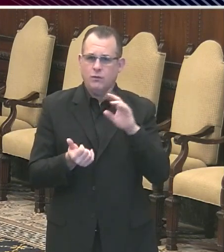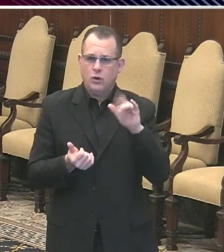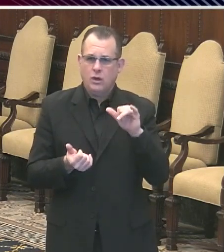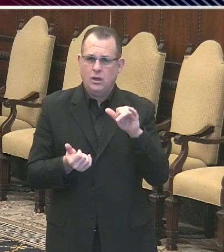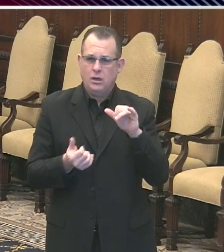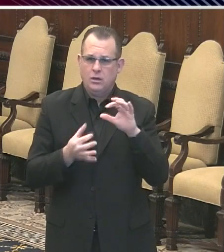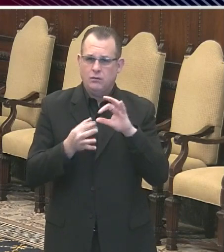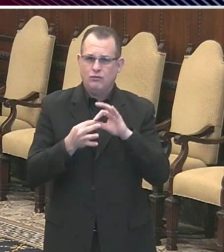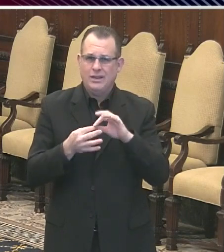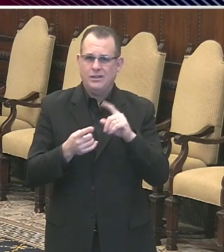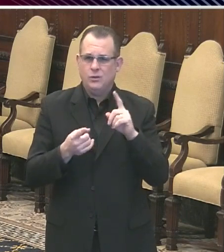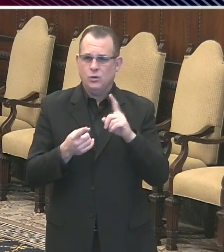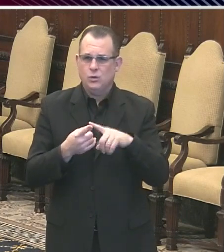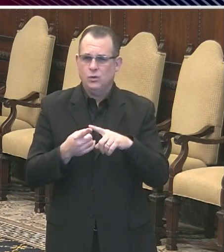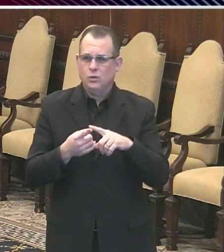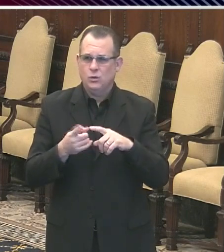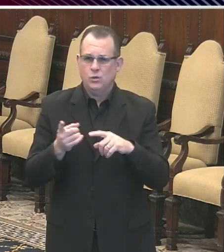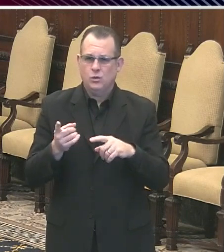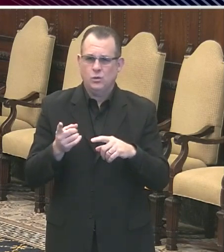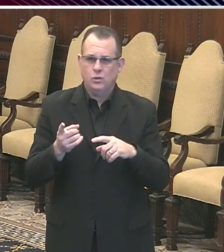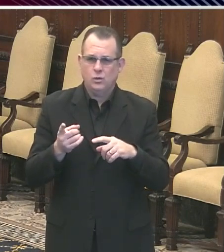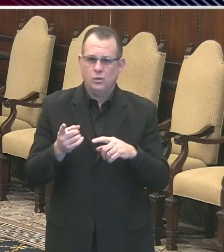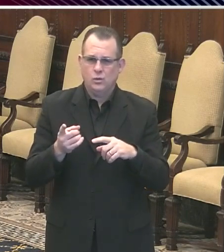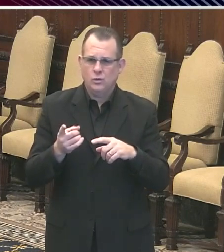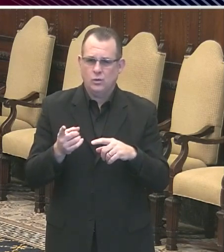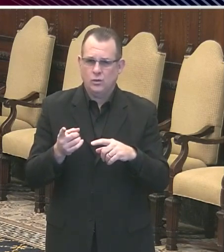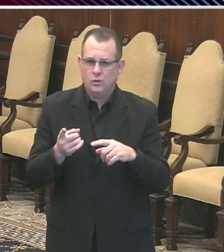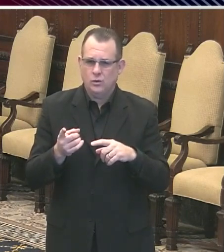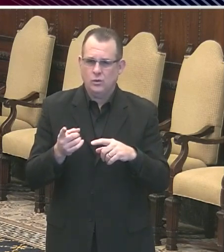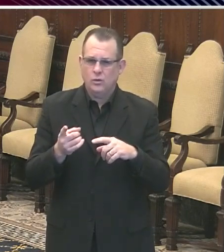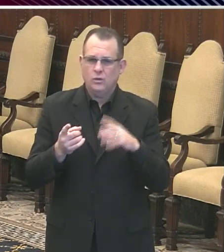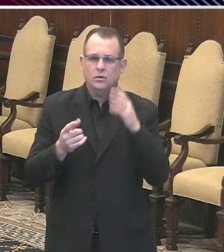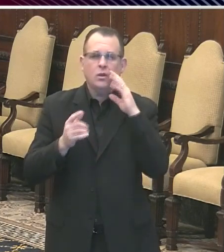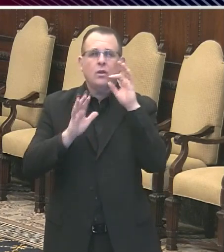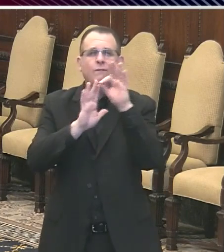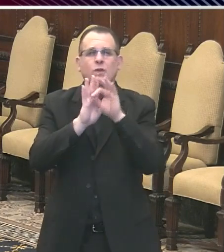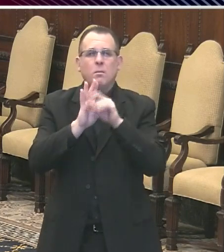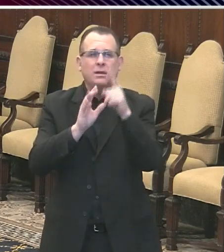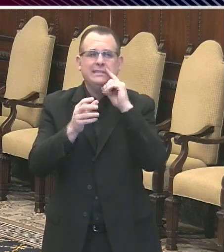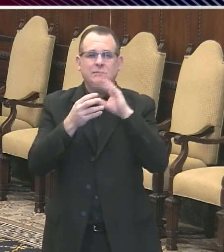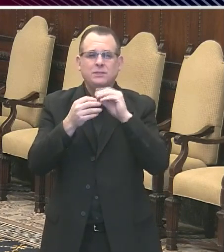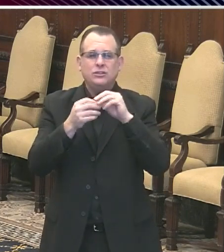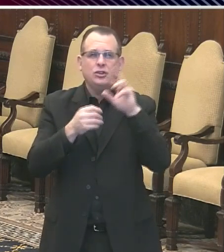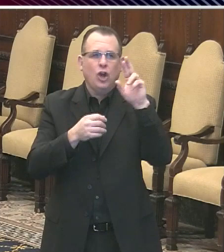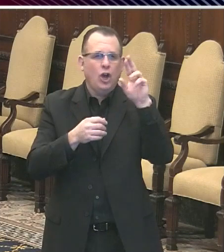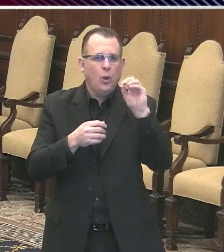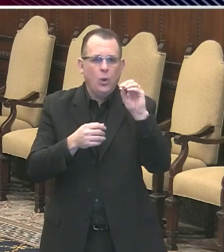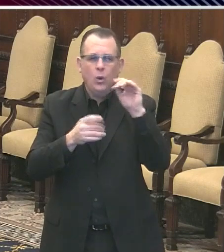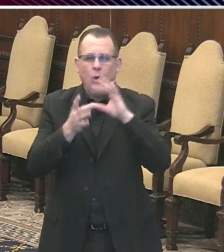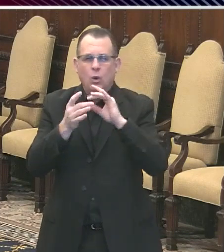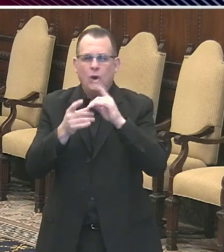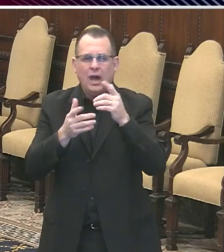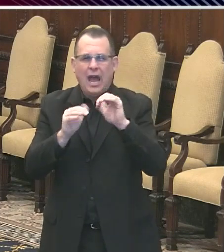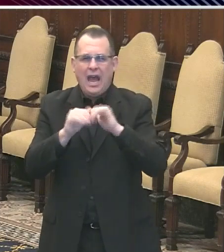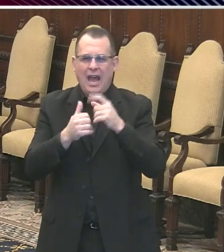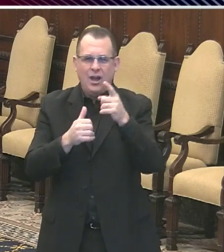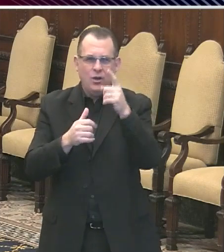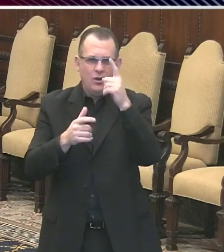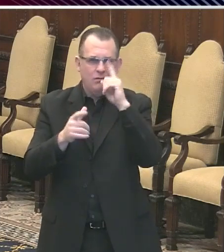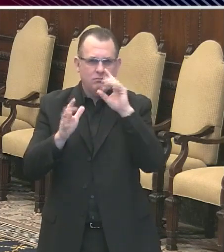formula. How do you find the value of R-naught without